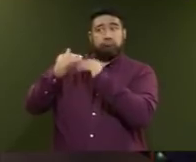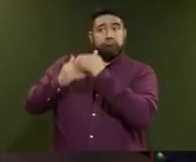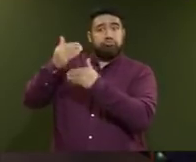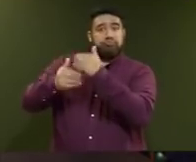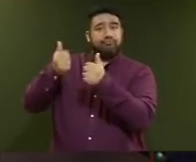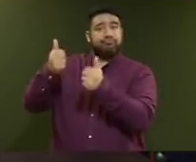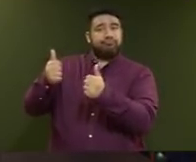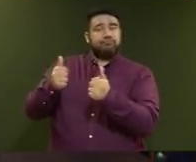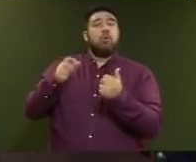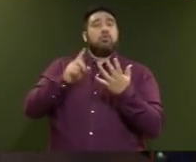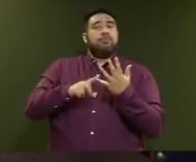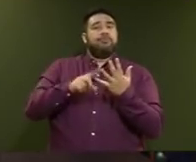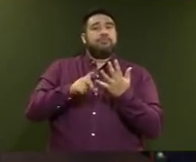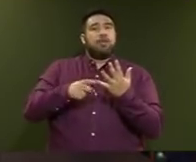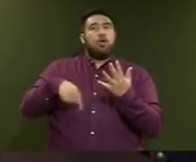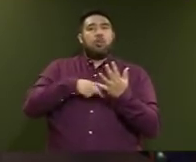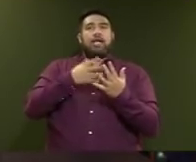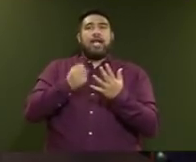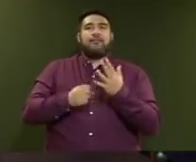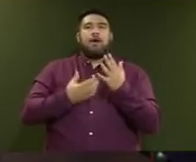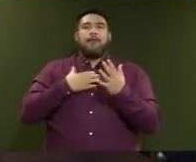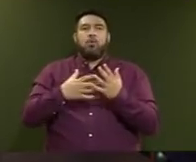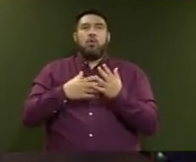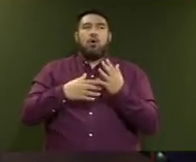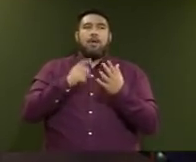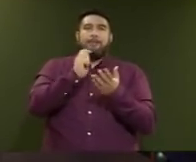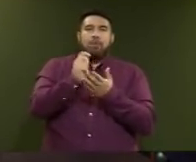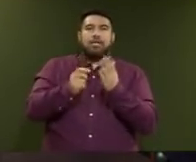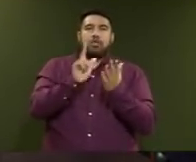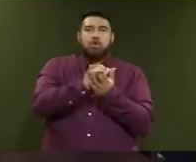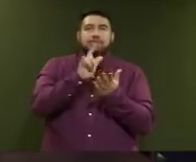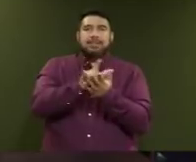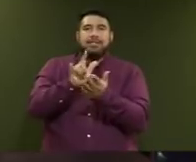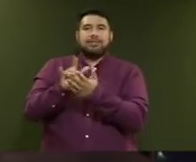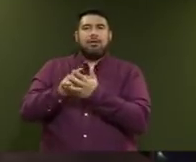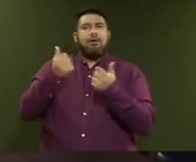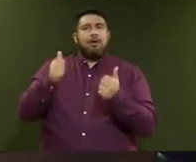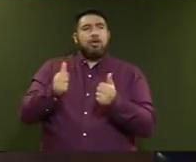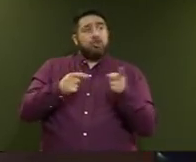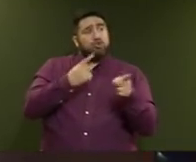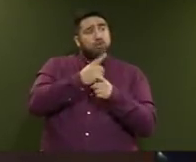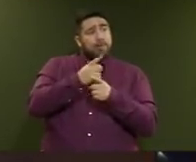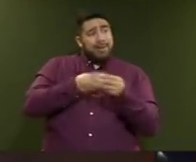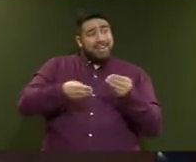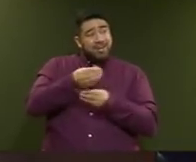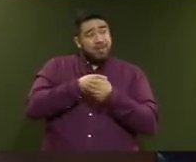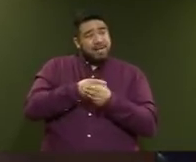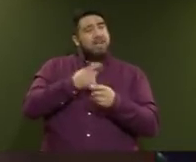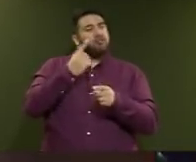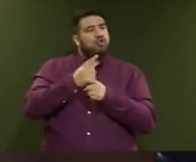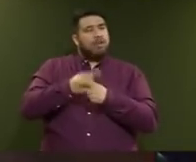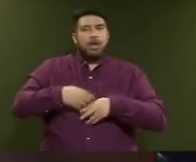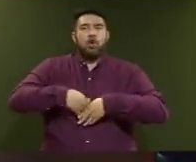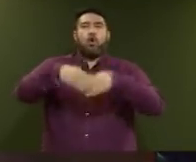that we have issued things like more building consents. If you're going to talk about the economy, let's talk about all of the